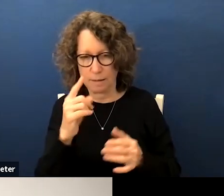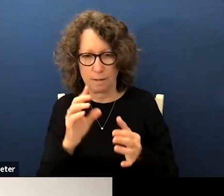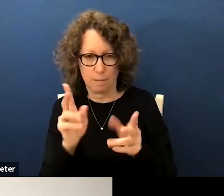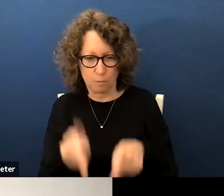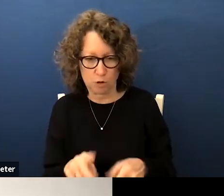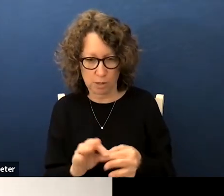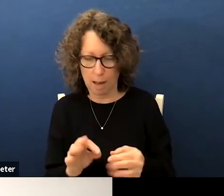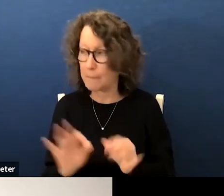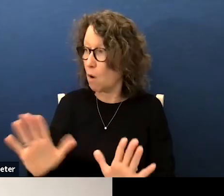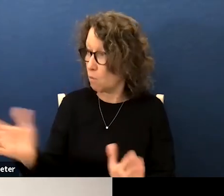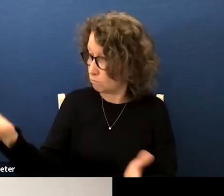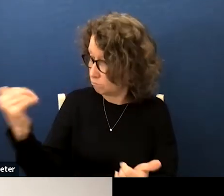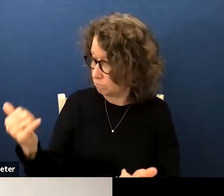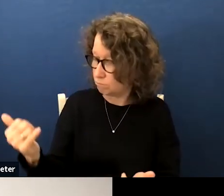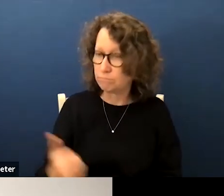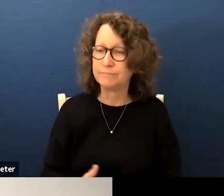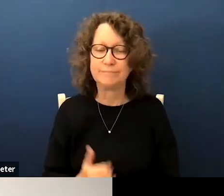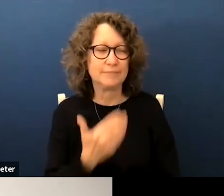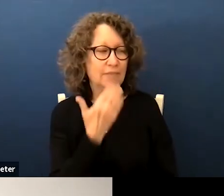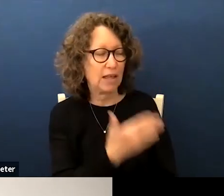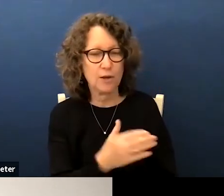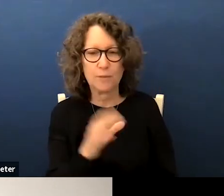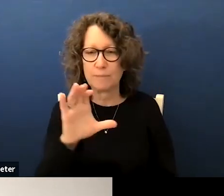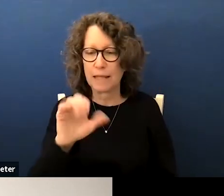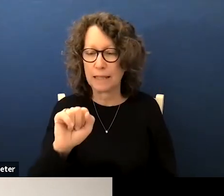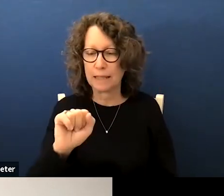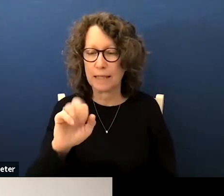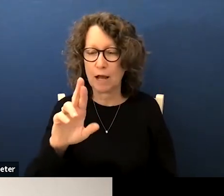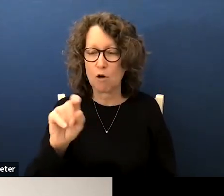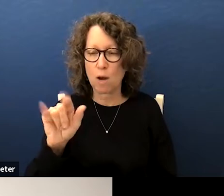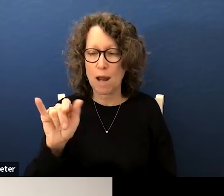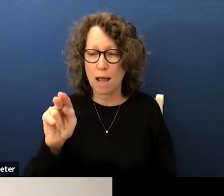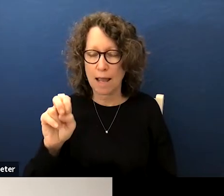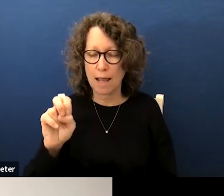okay please thank you caroline harris